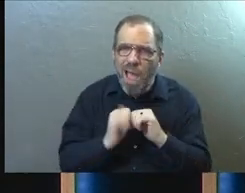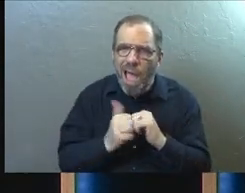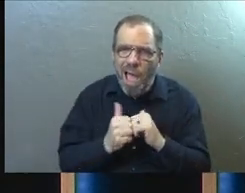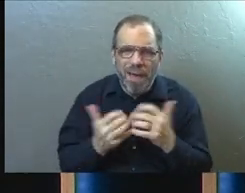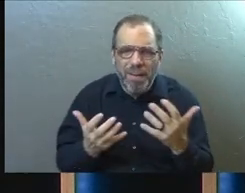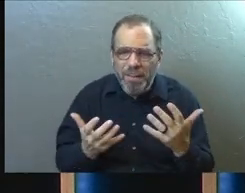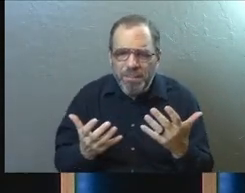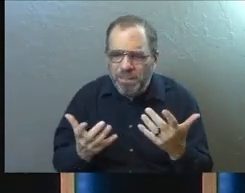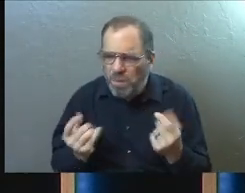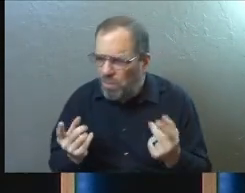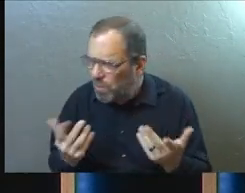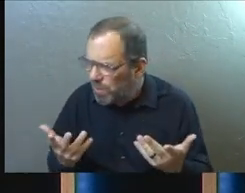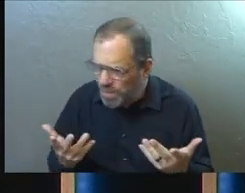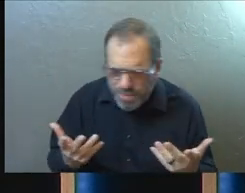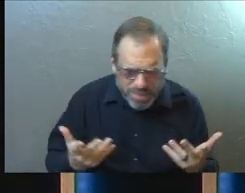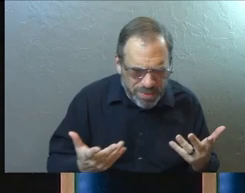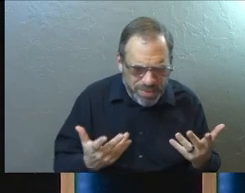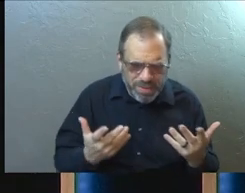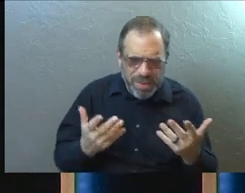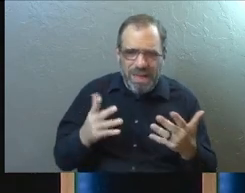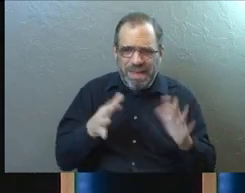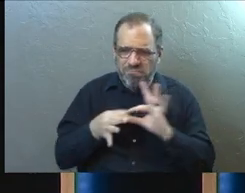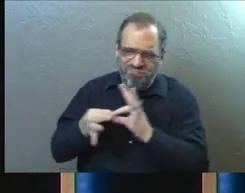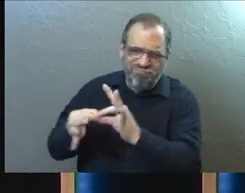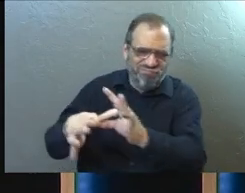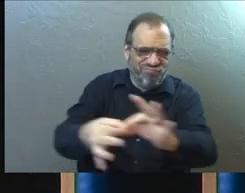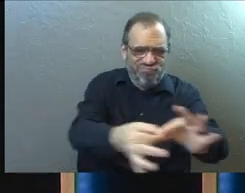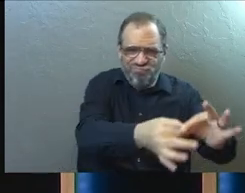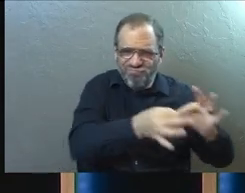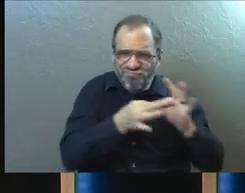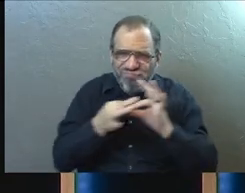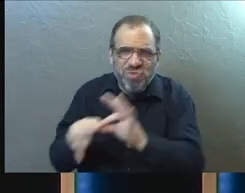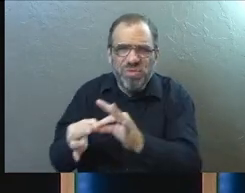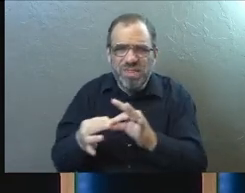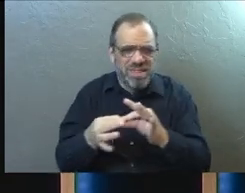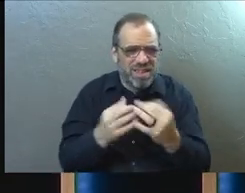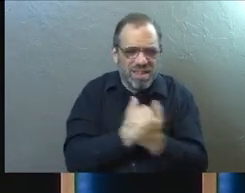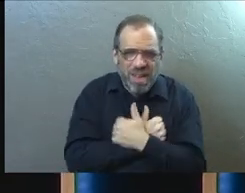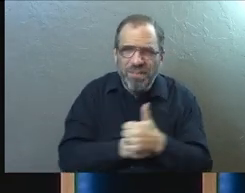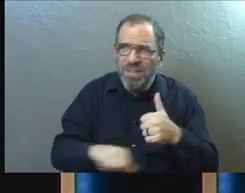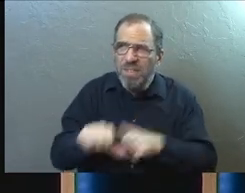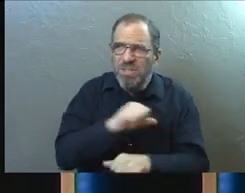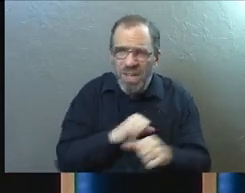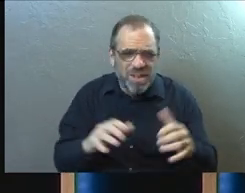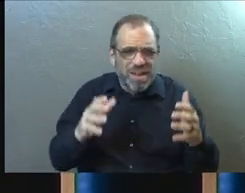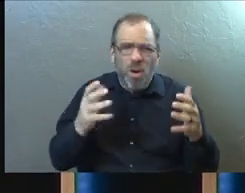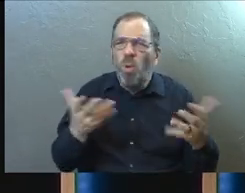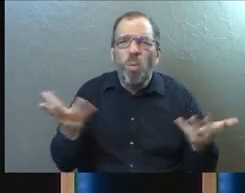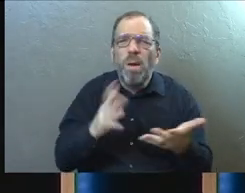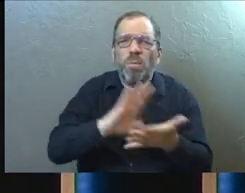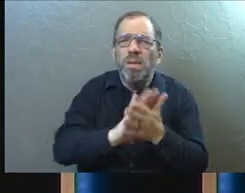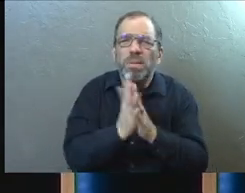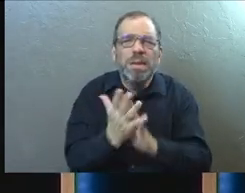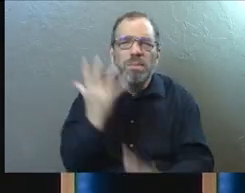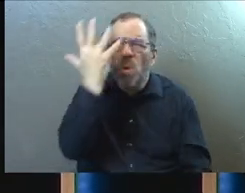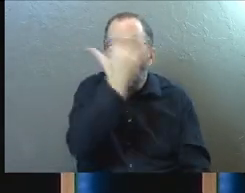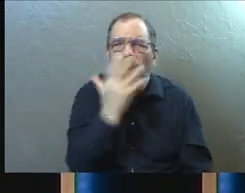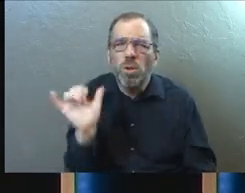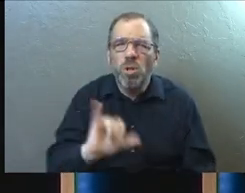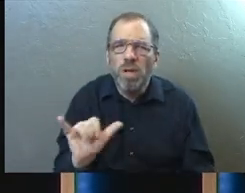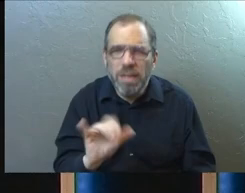What are we going to do to actually promote that unity? How are we going to actually love each other? What is this going to look like?